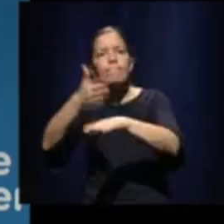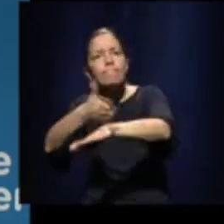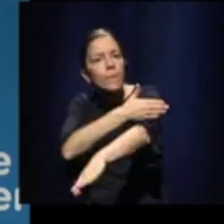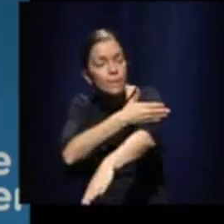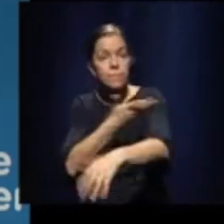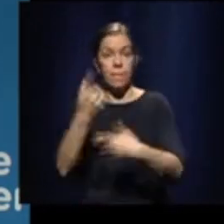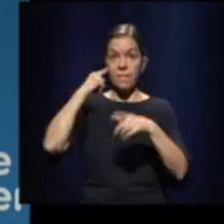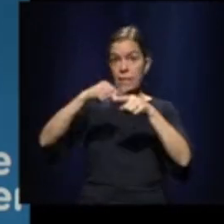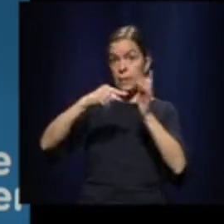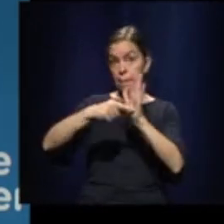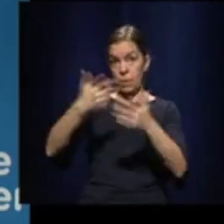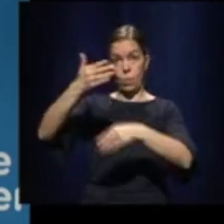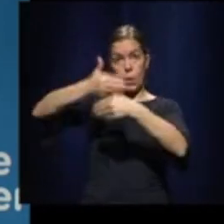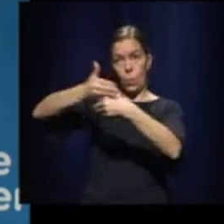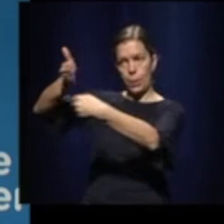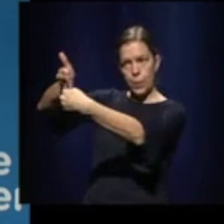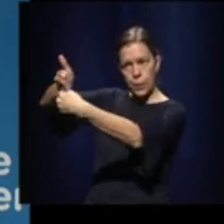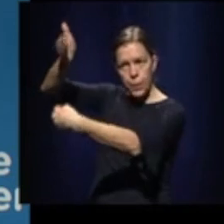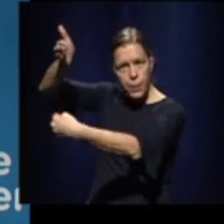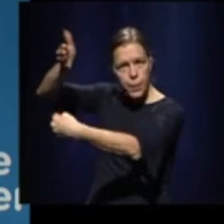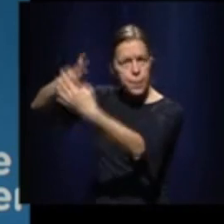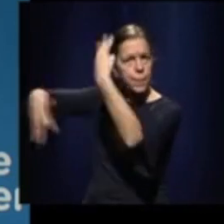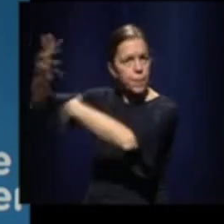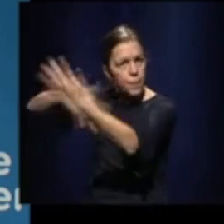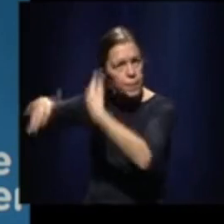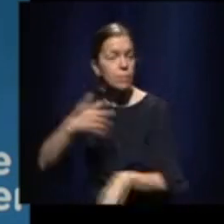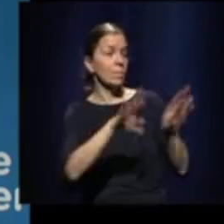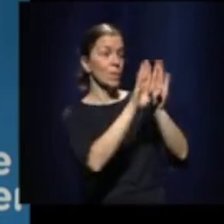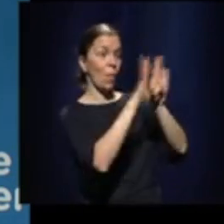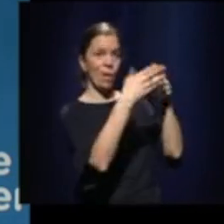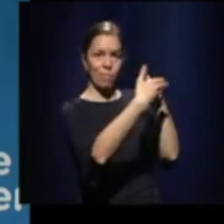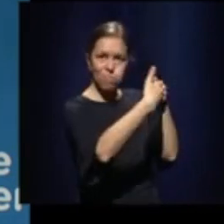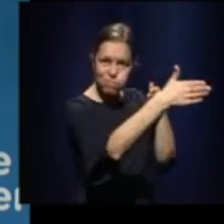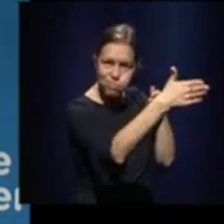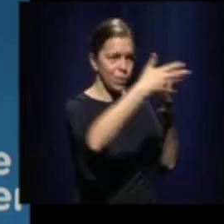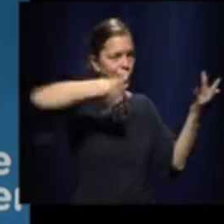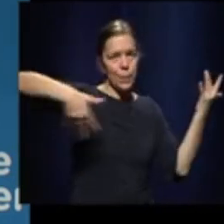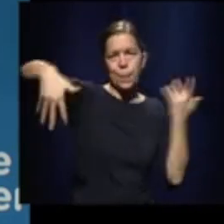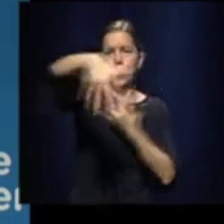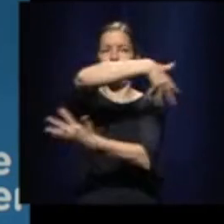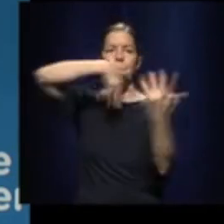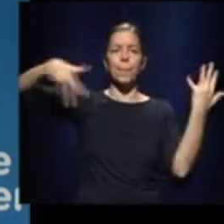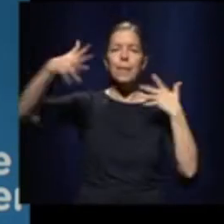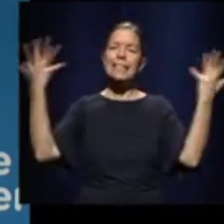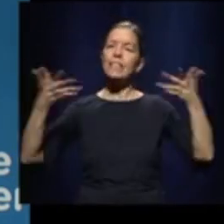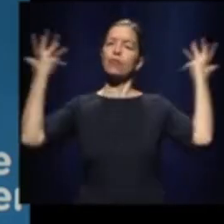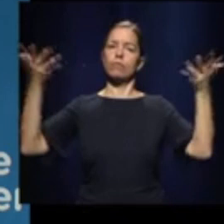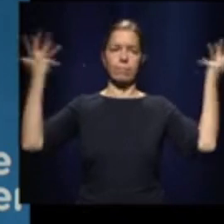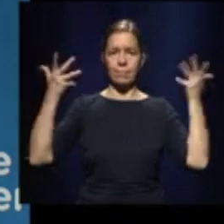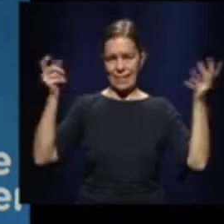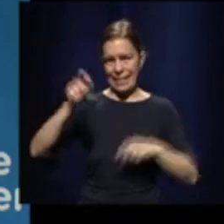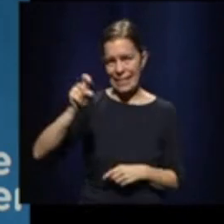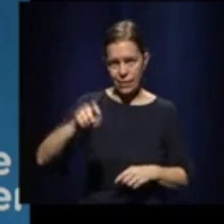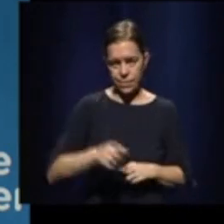windows, doors, increase the input of fresh air. You can extract the air from